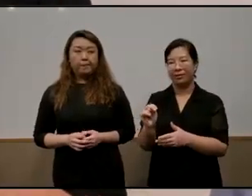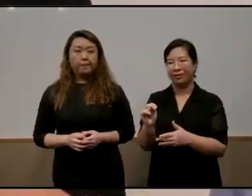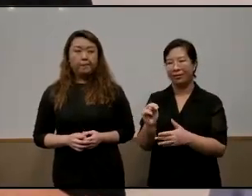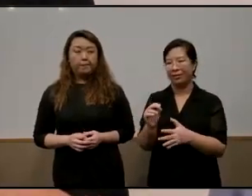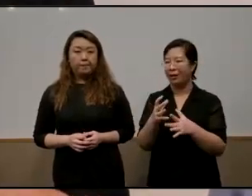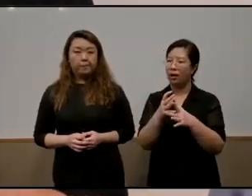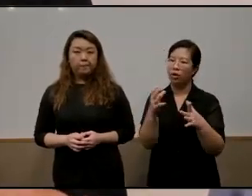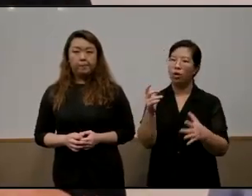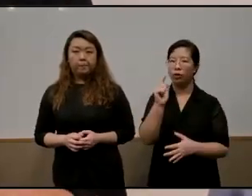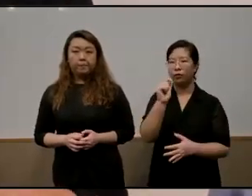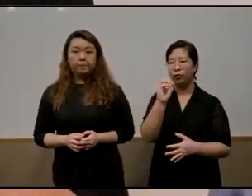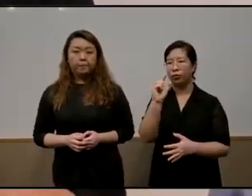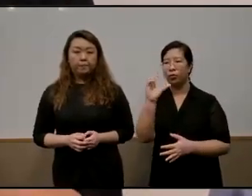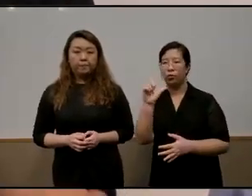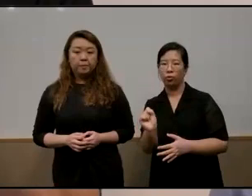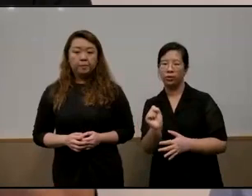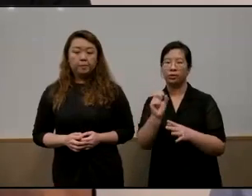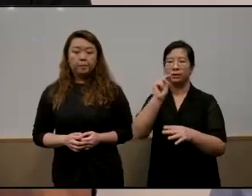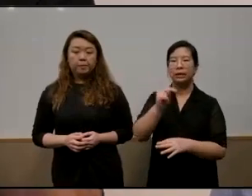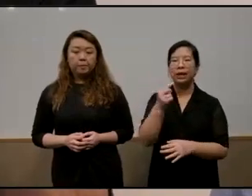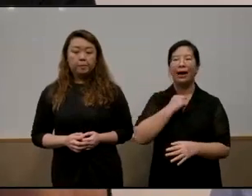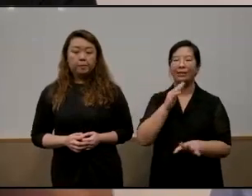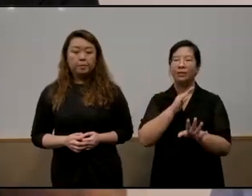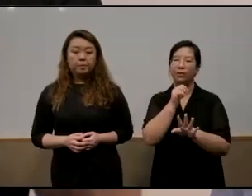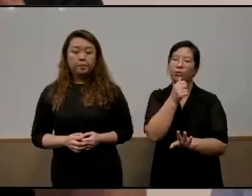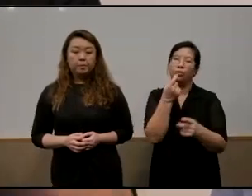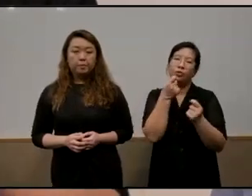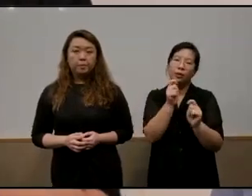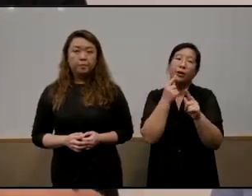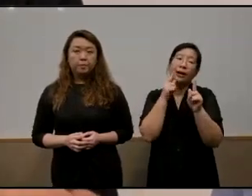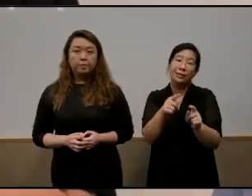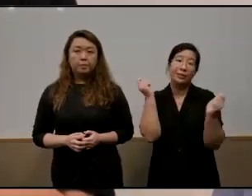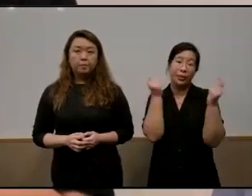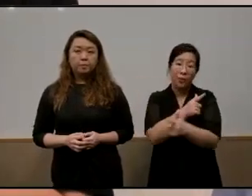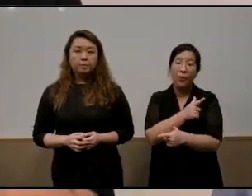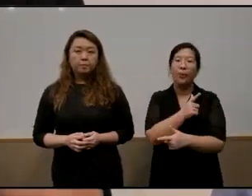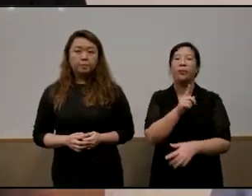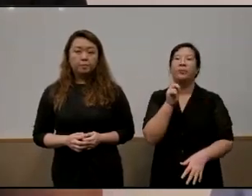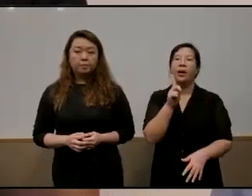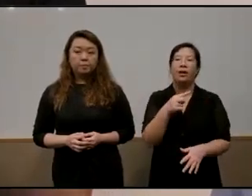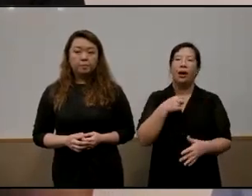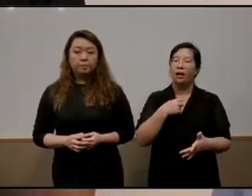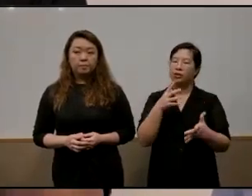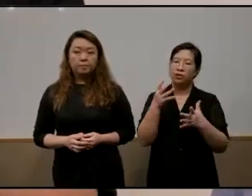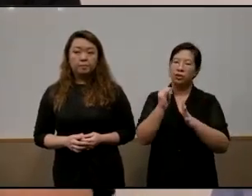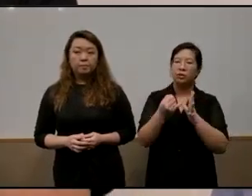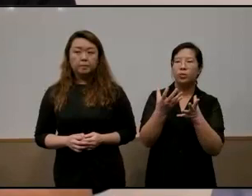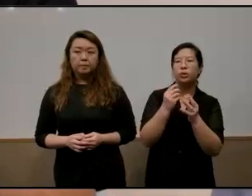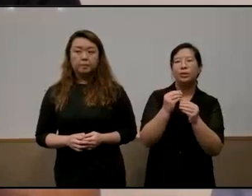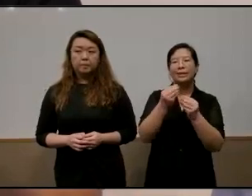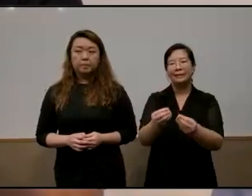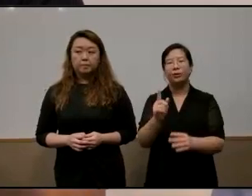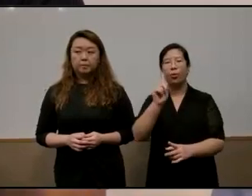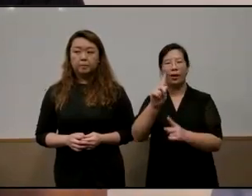tools that is needed so i won't try and answer all of them or we'll be here all day but i just want to give one perspective